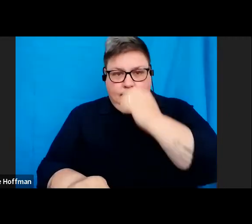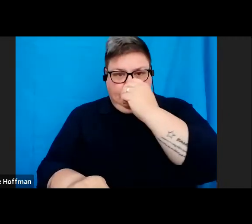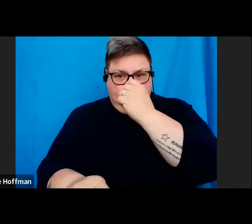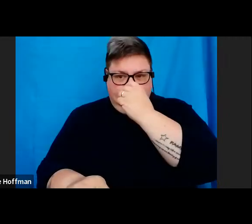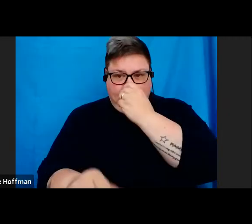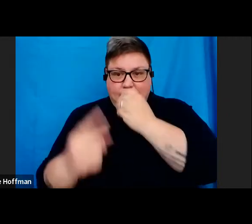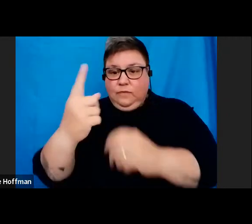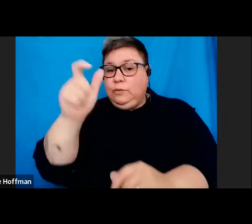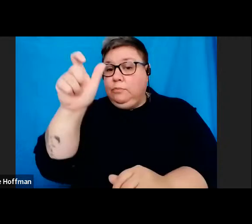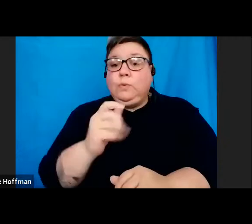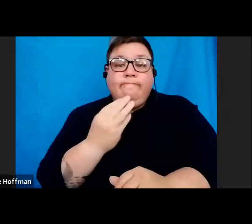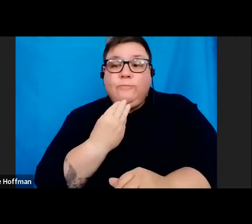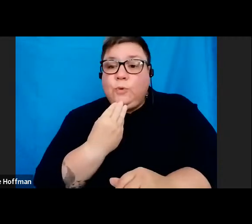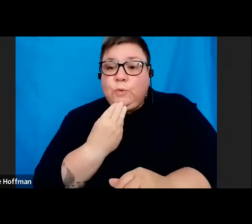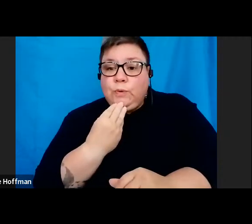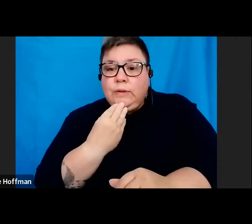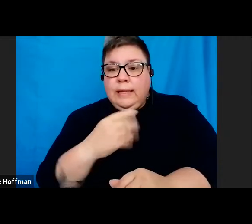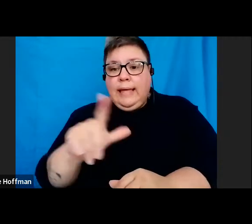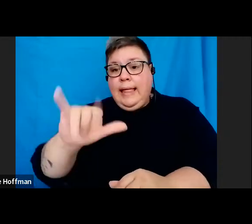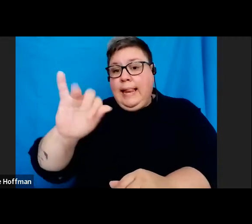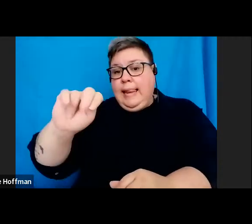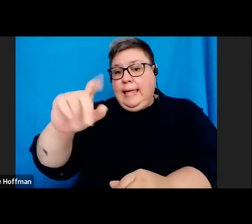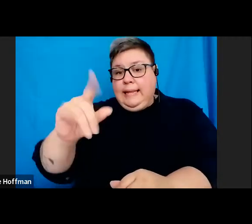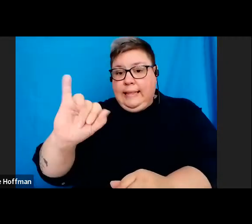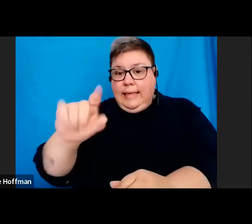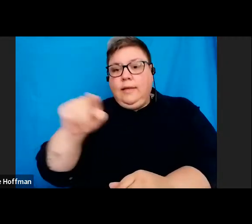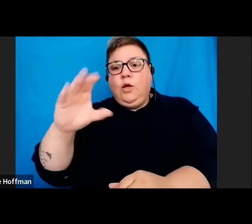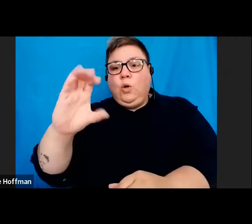is Lindy Kutier.